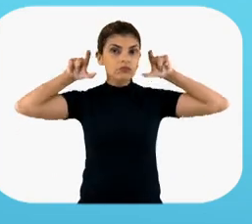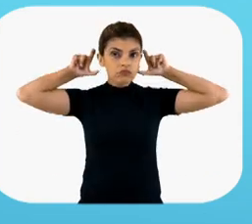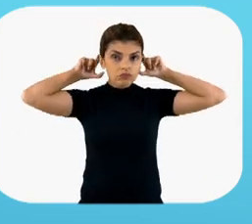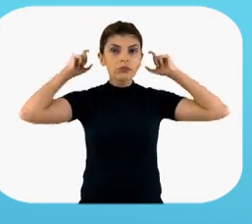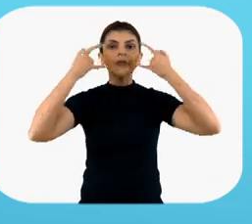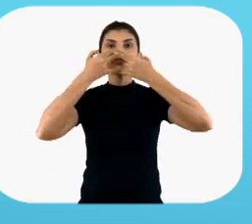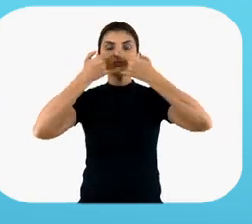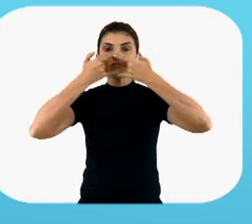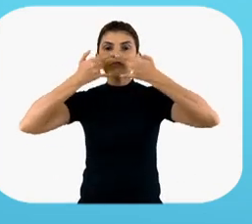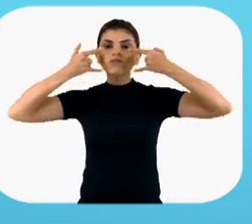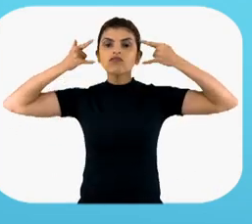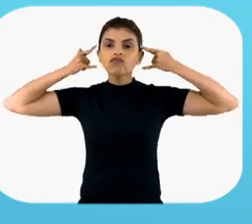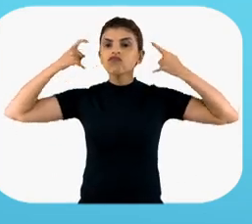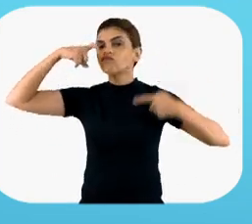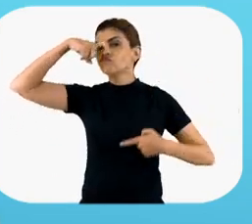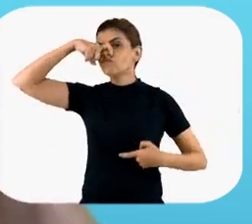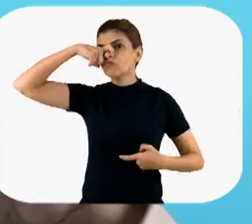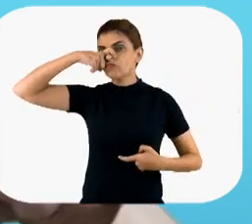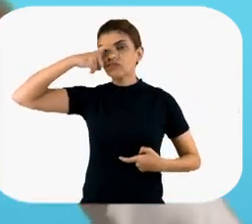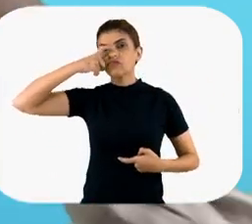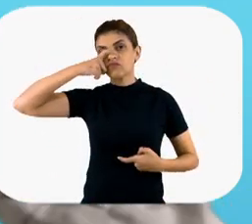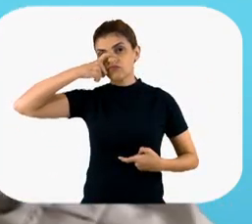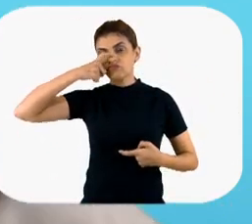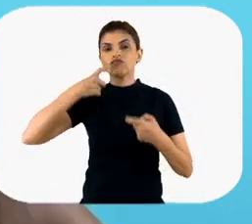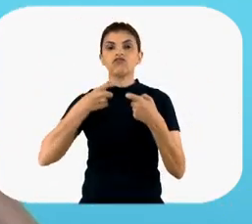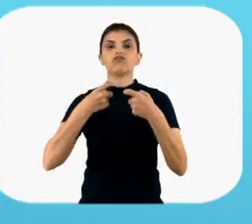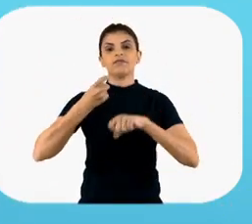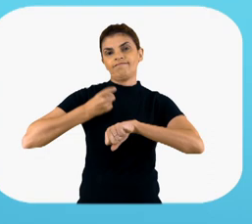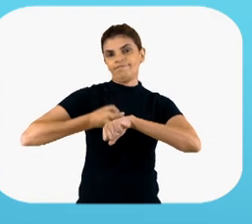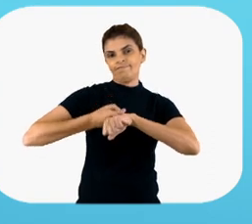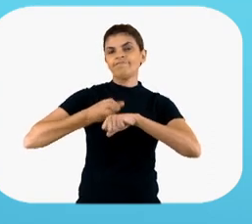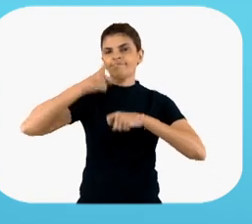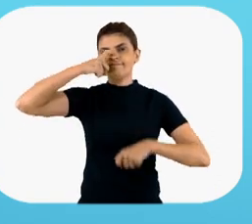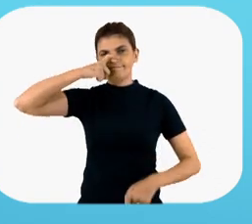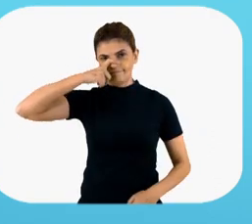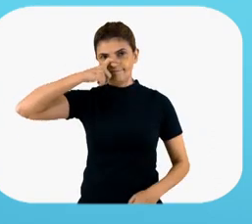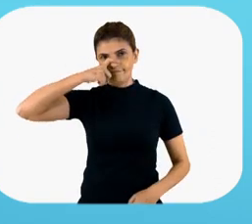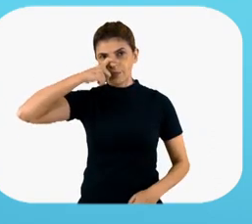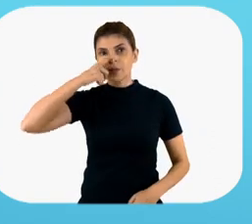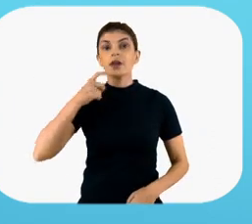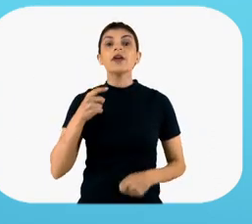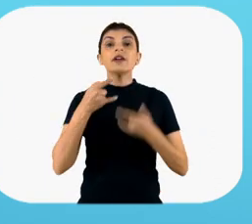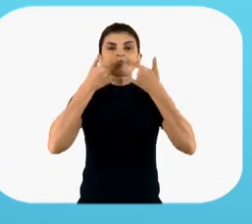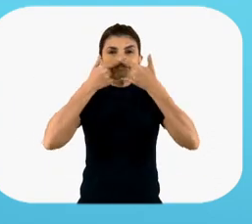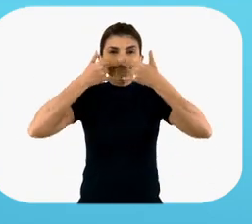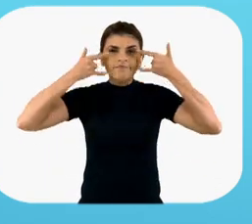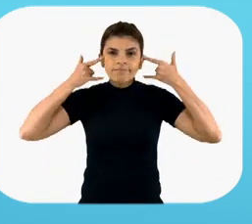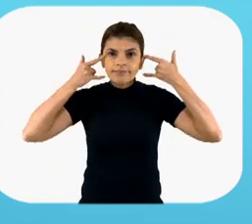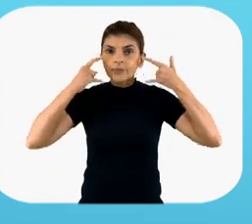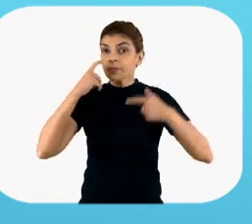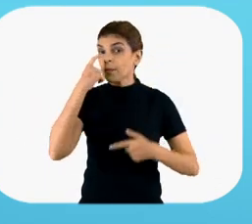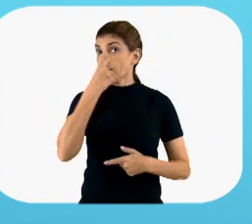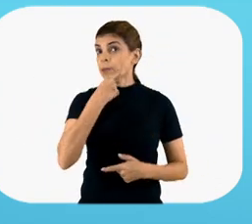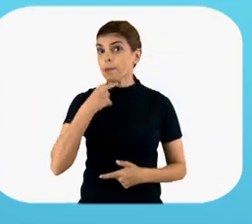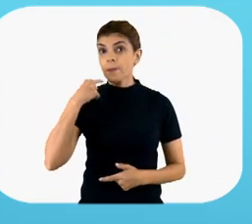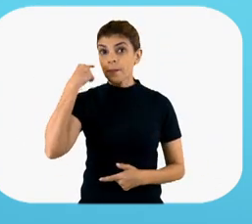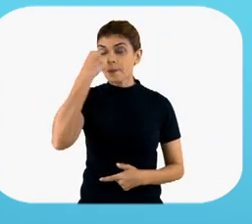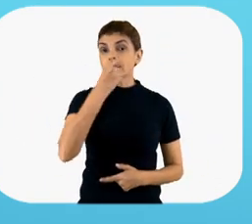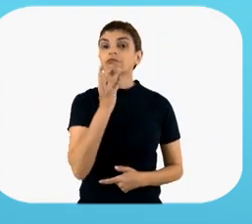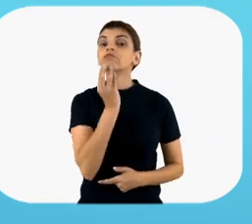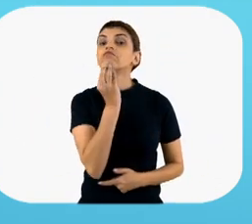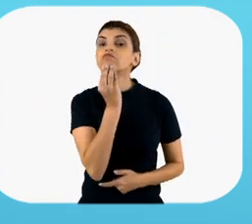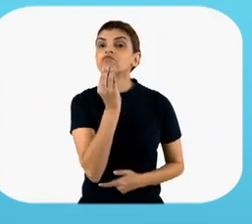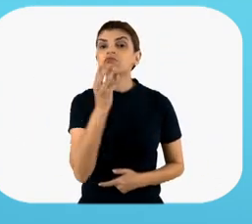around your ears or tie the strings behind your head. Make sure it covers your nose,